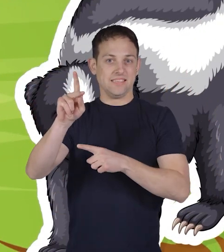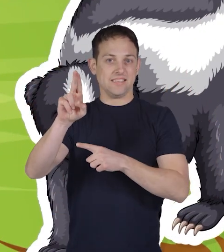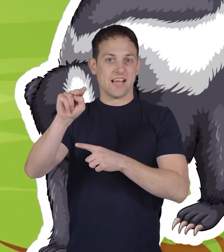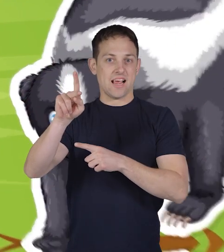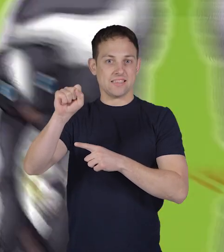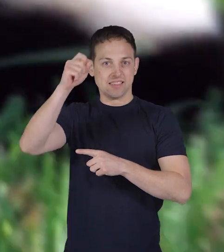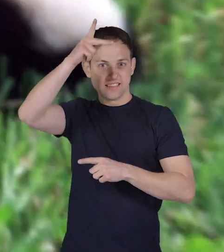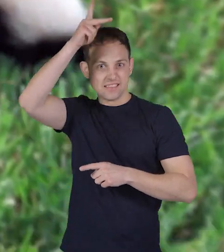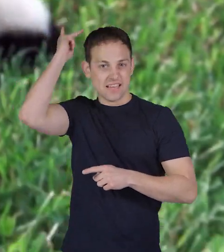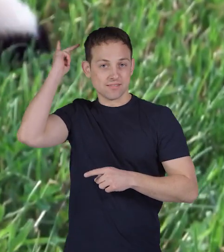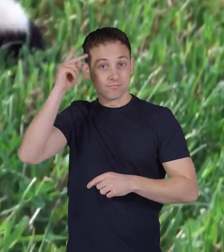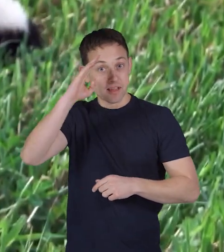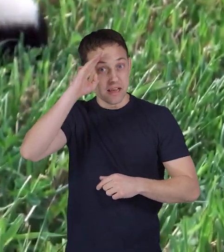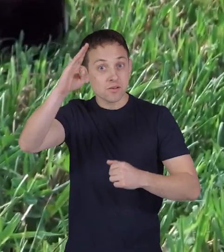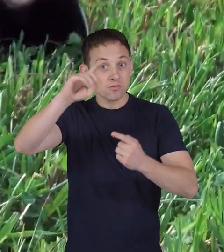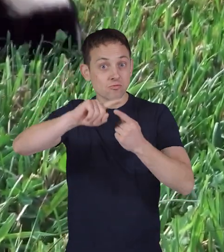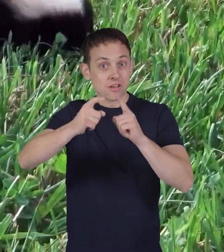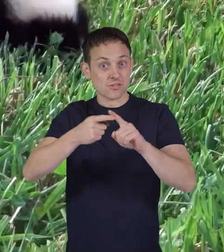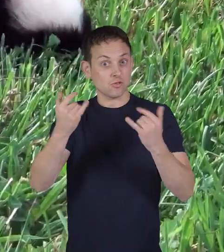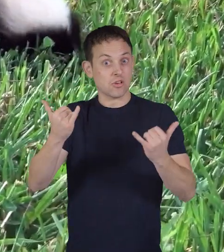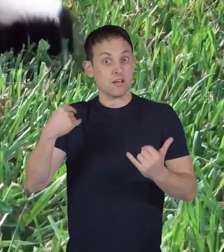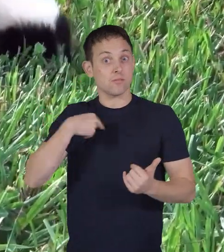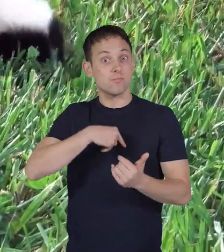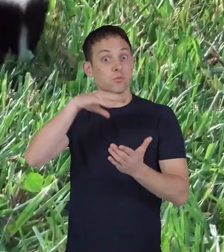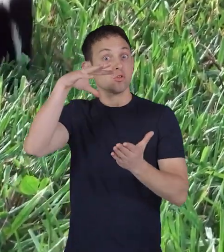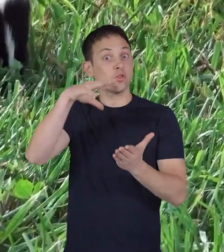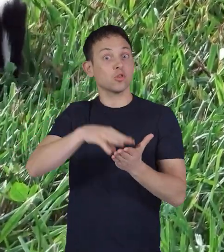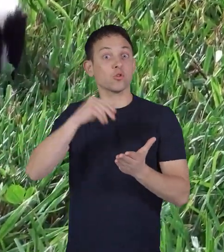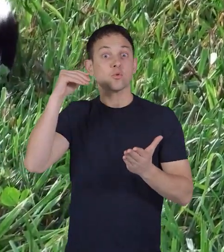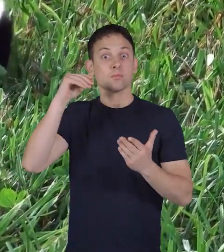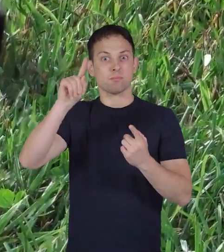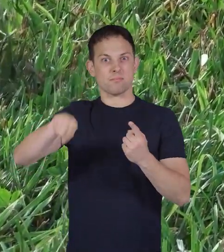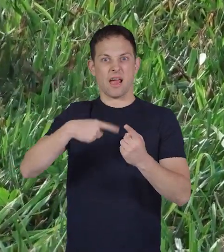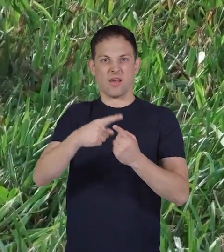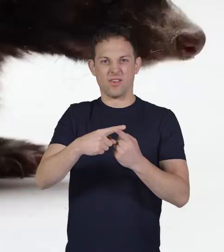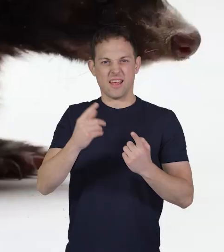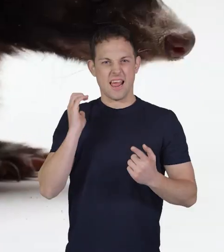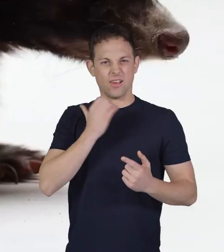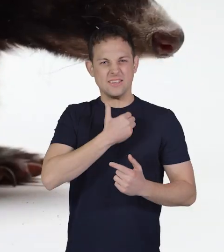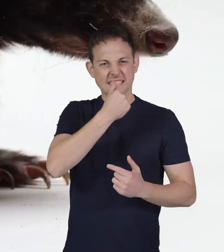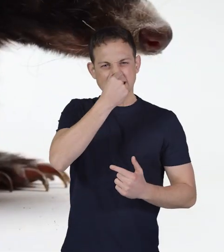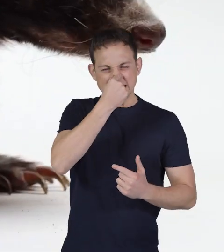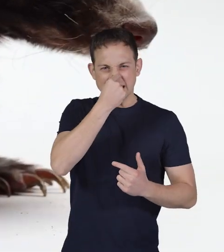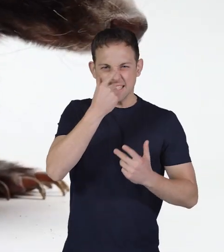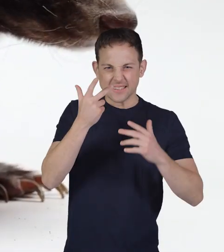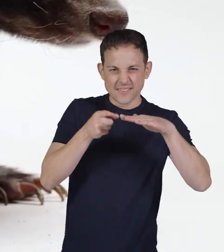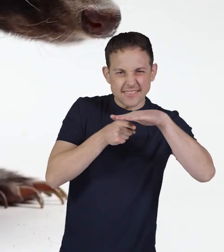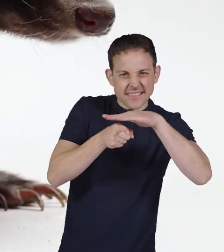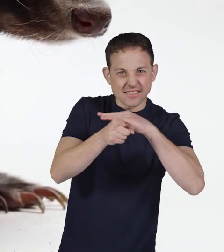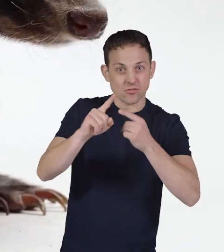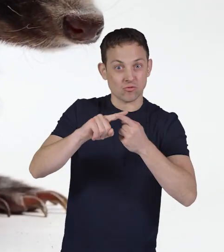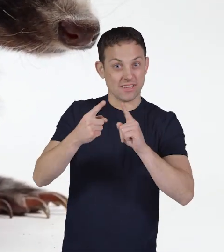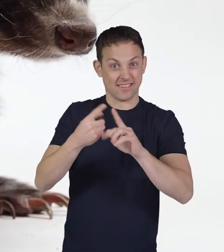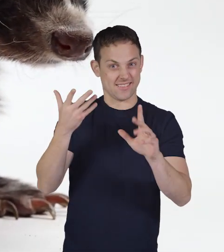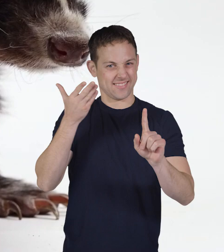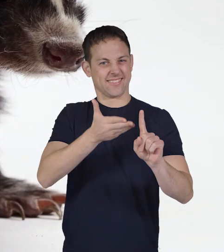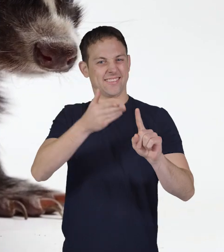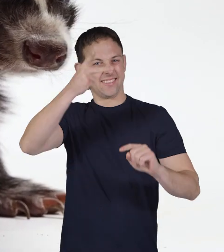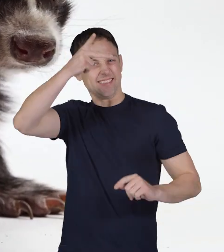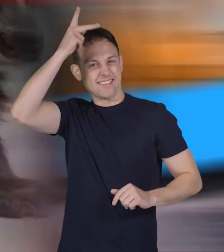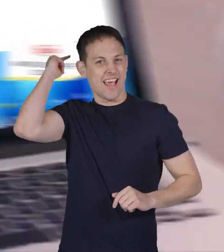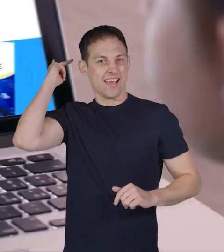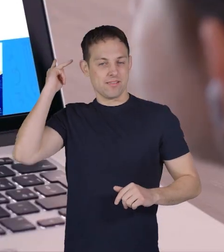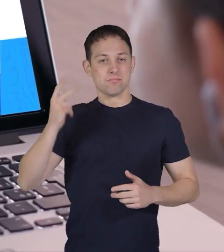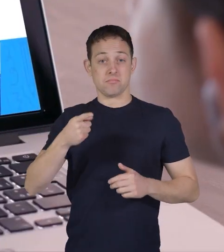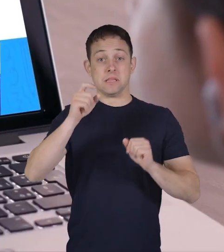skunks hello friends today we are going to learn all about our stinky and stealthy friend the skunk